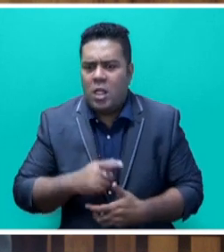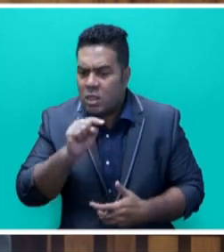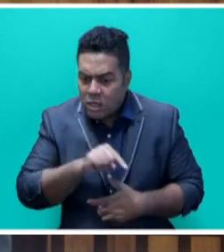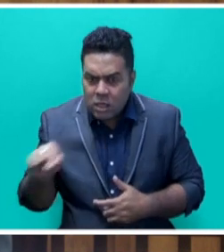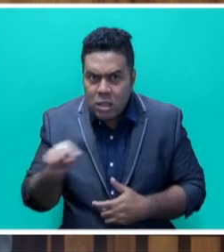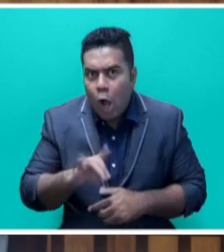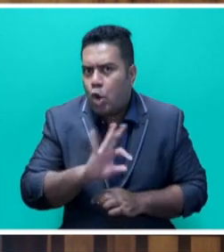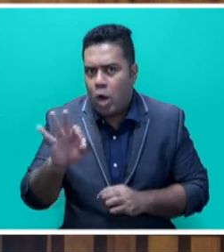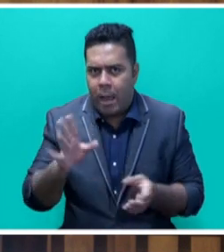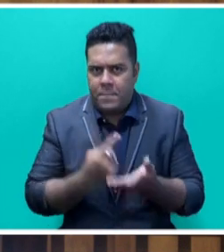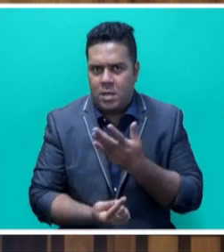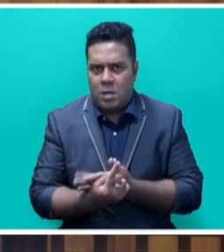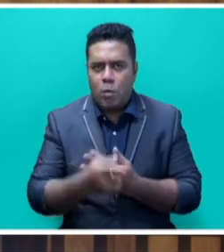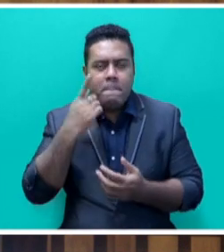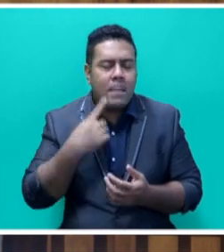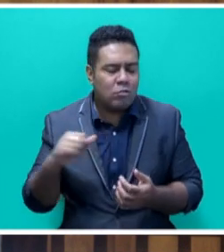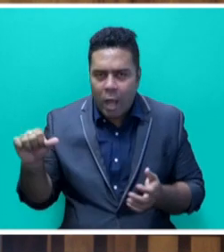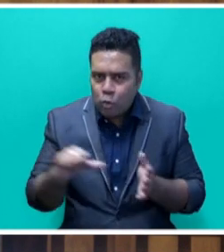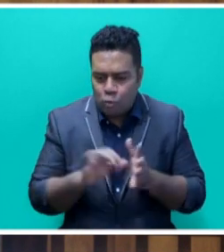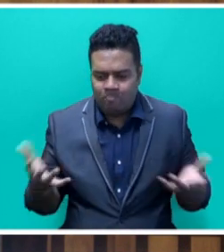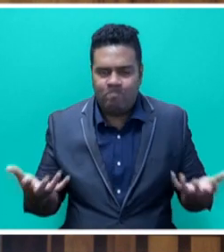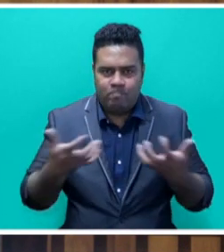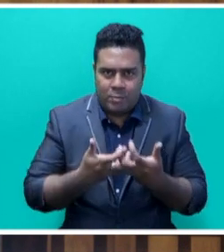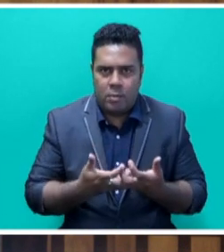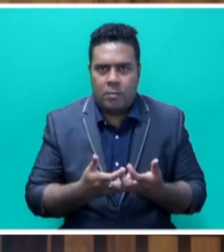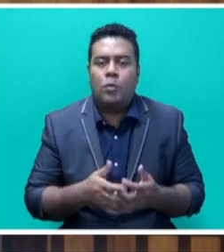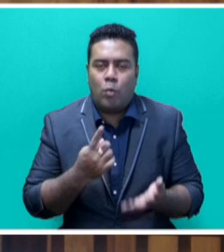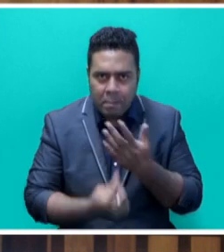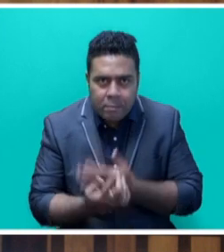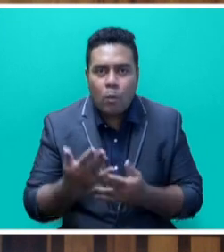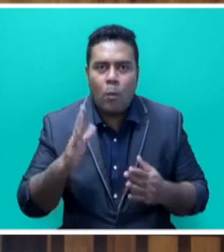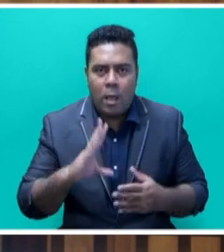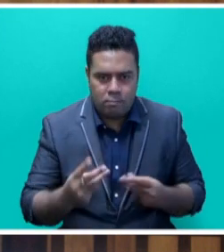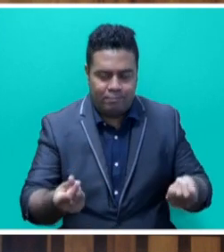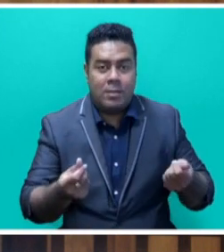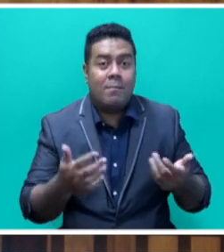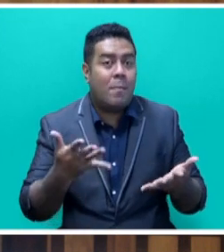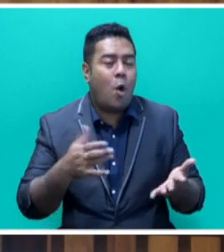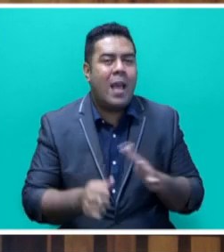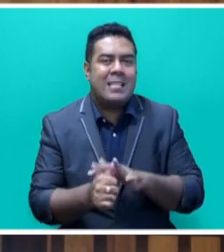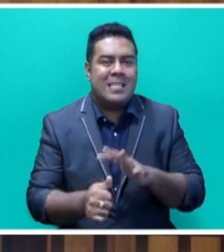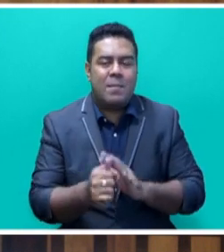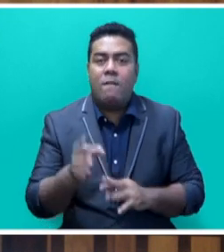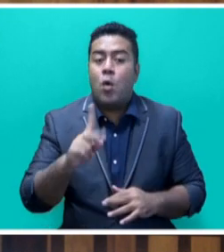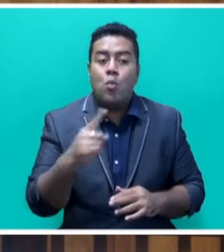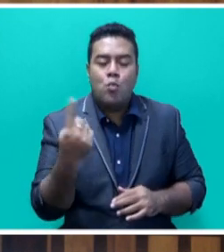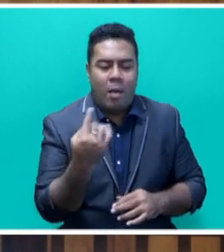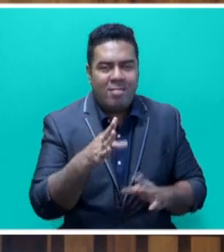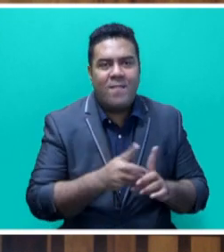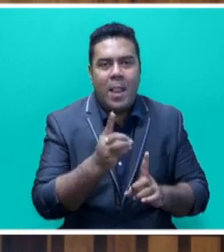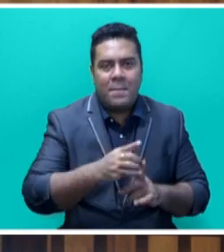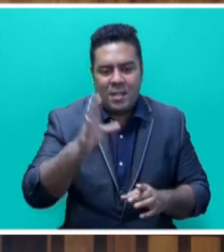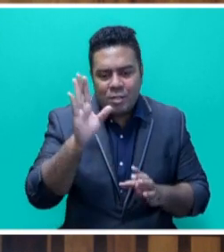must be urgently corrected. Fiji will press for affordable climate finance to be made more accessible to developing countries and, more